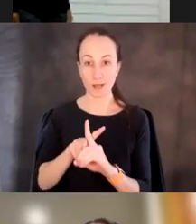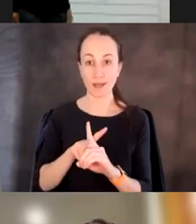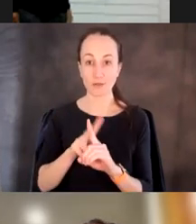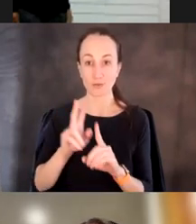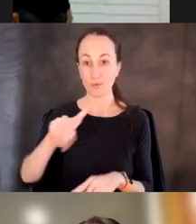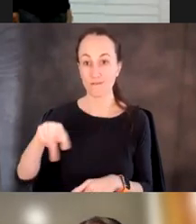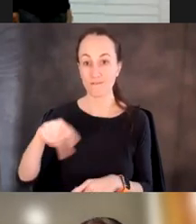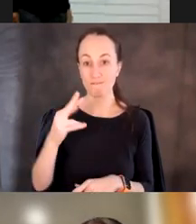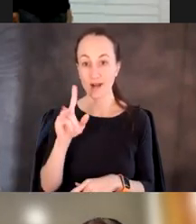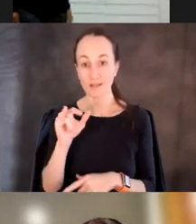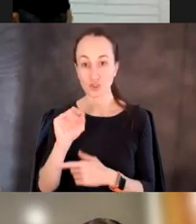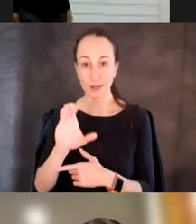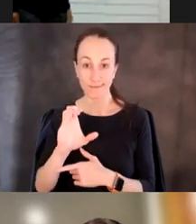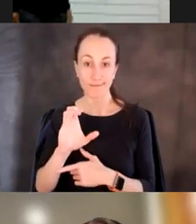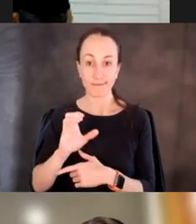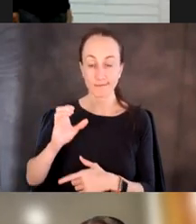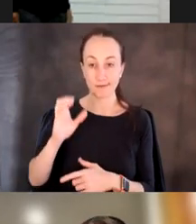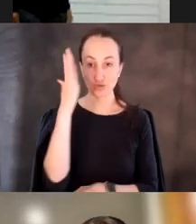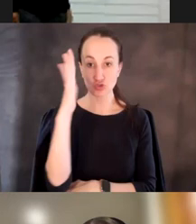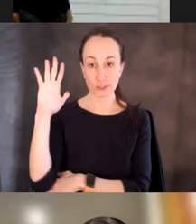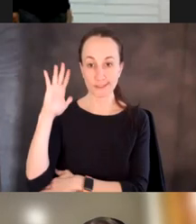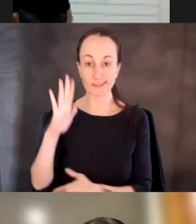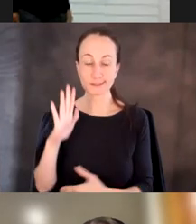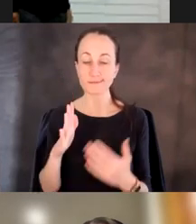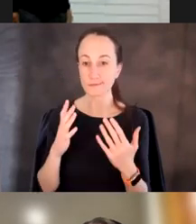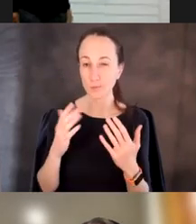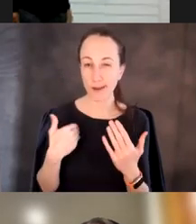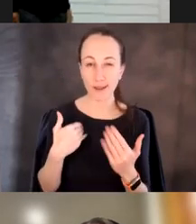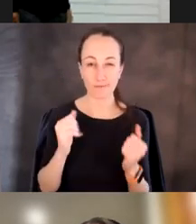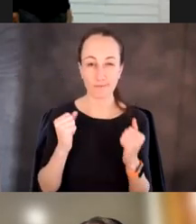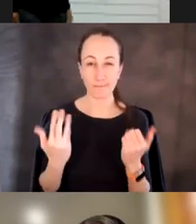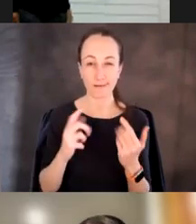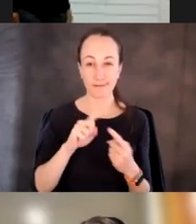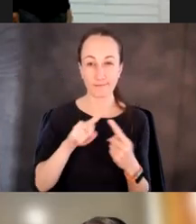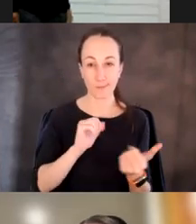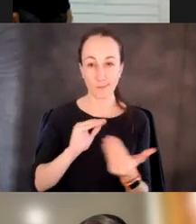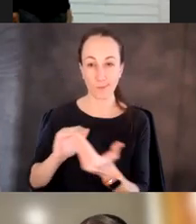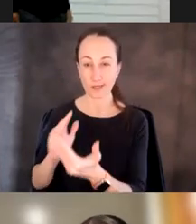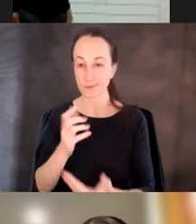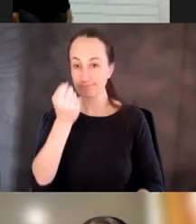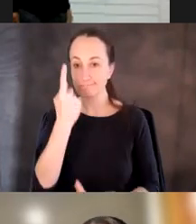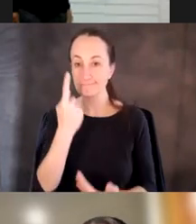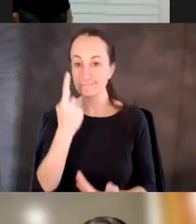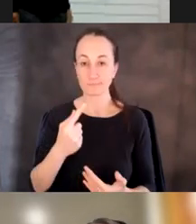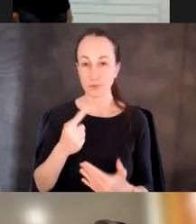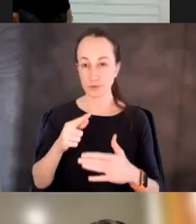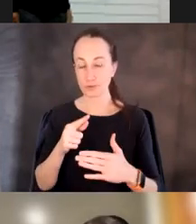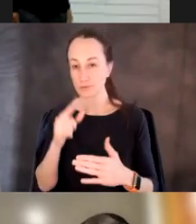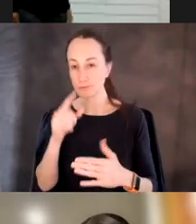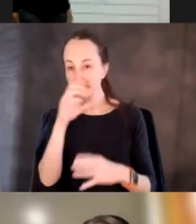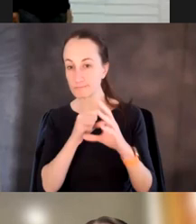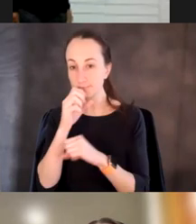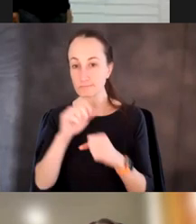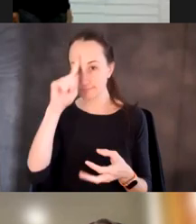We have so many ways to understand the function, infer the function of different